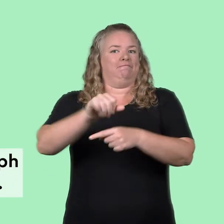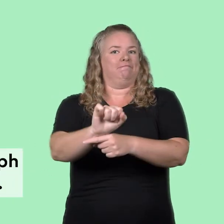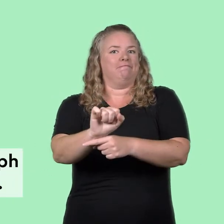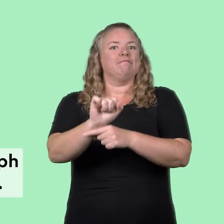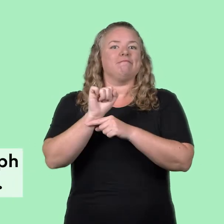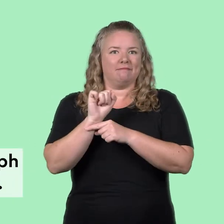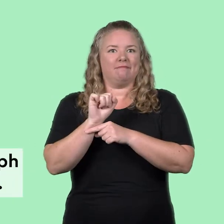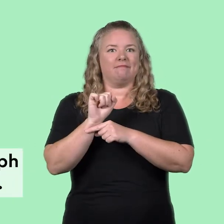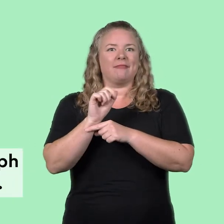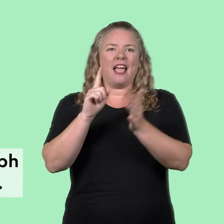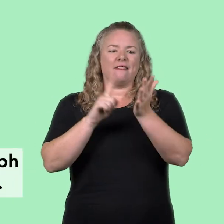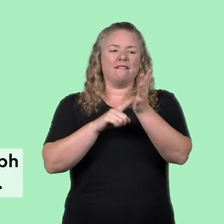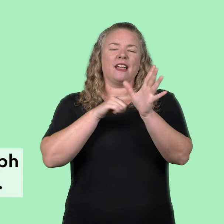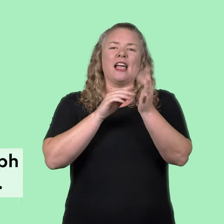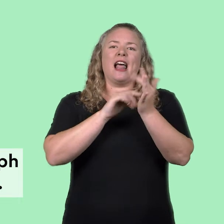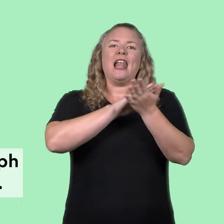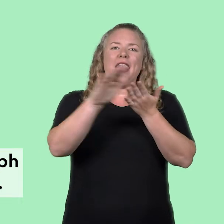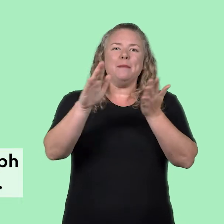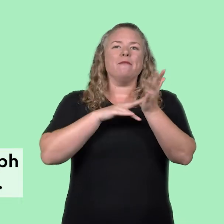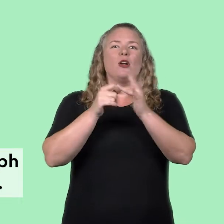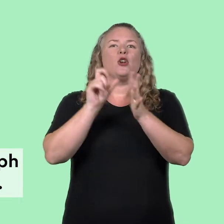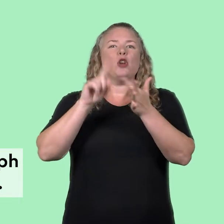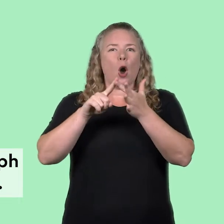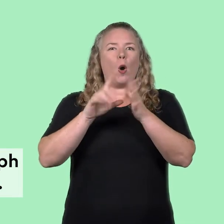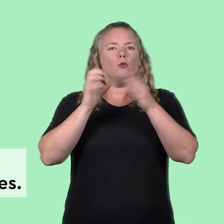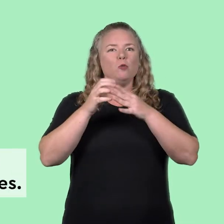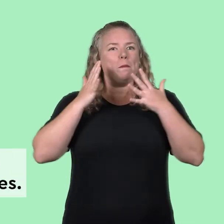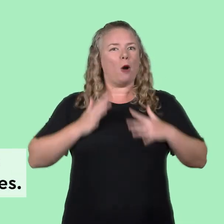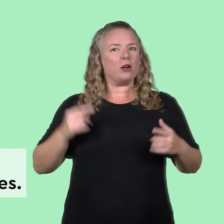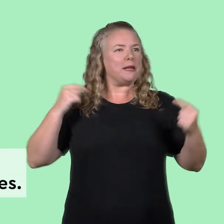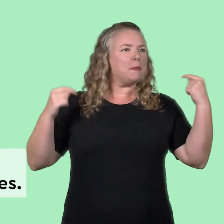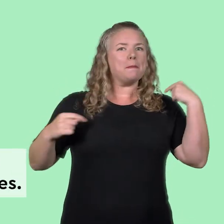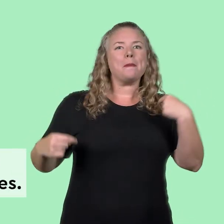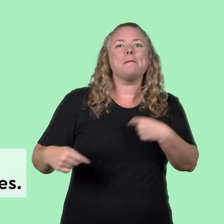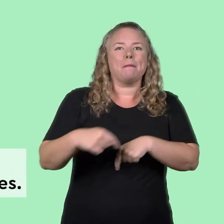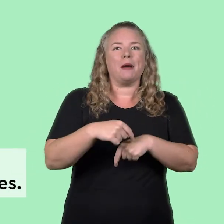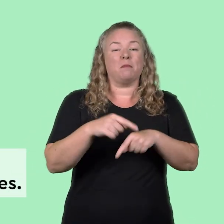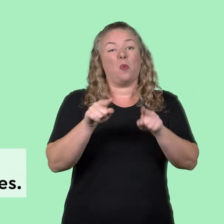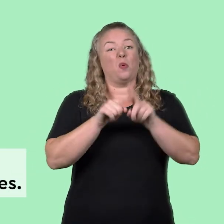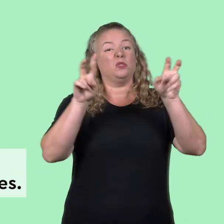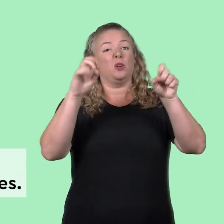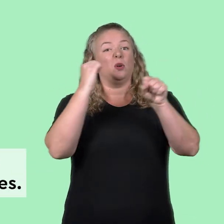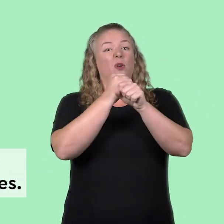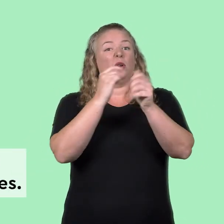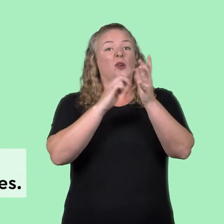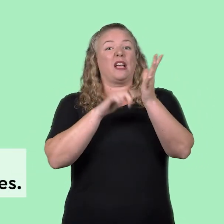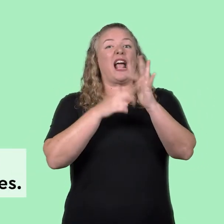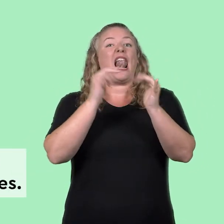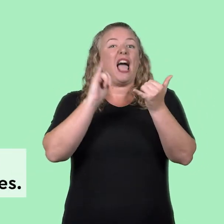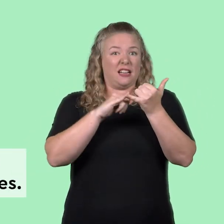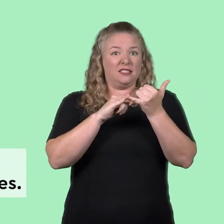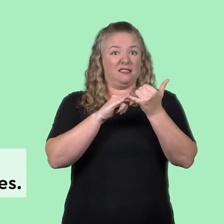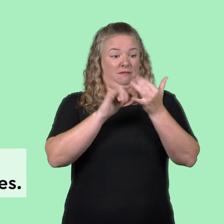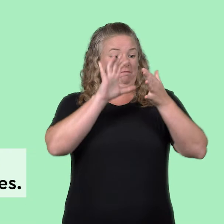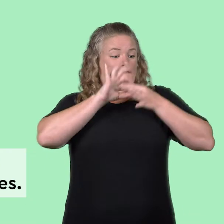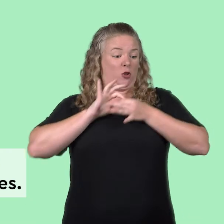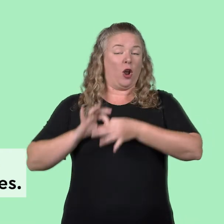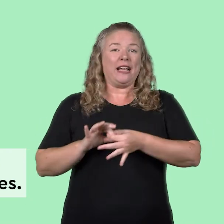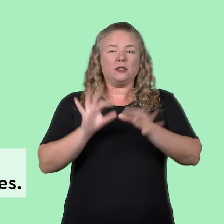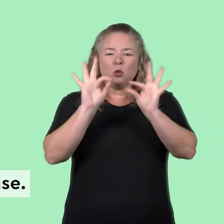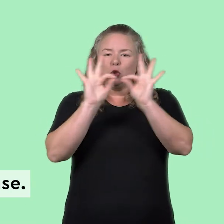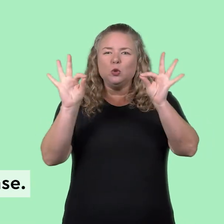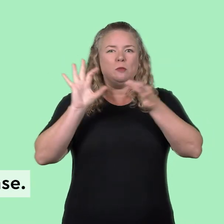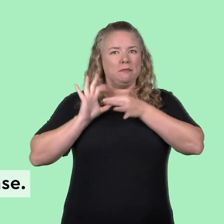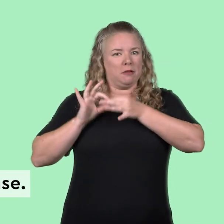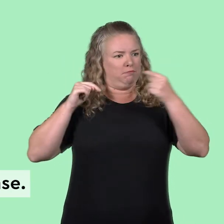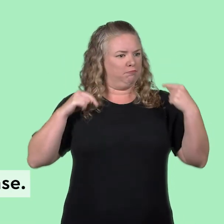up of groups of lymph nodes throughout the body. These are also called glands and are connected by fine tubes.